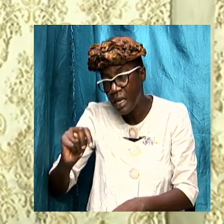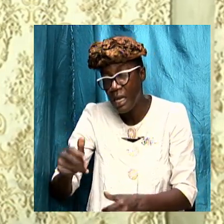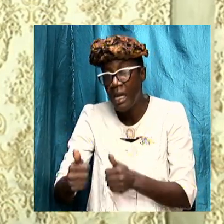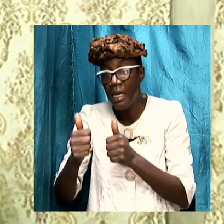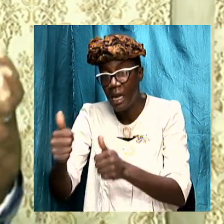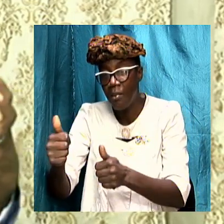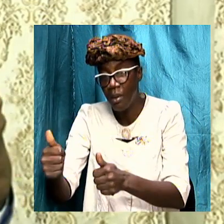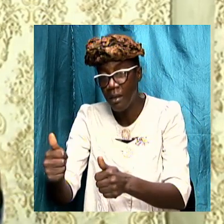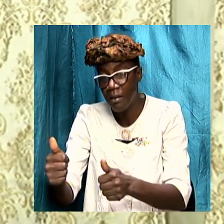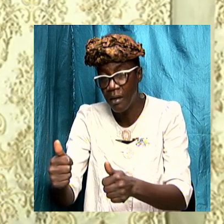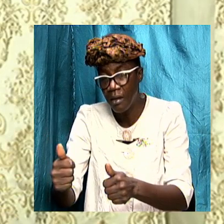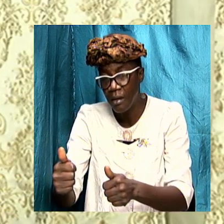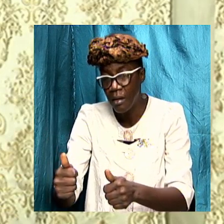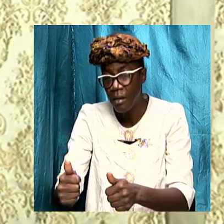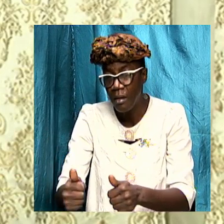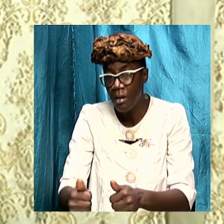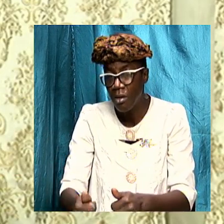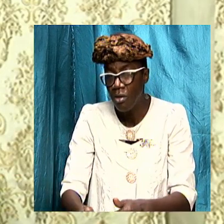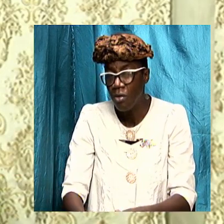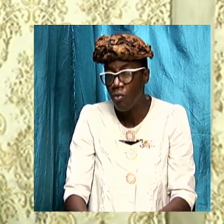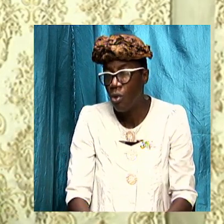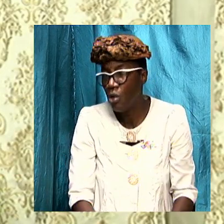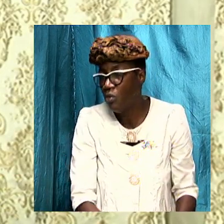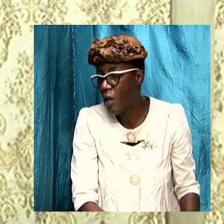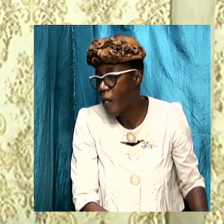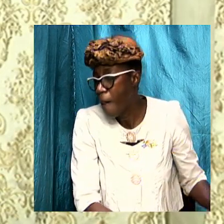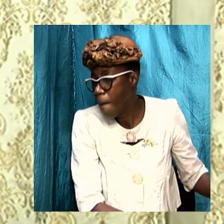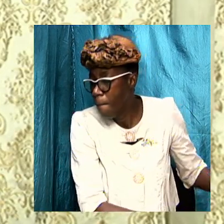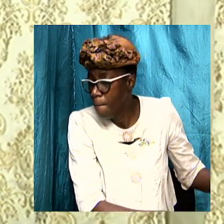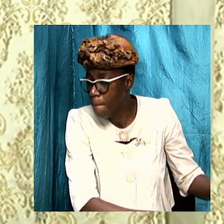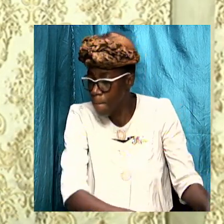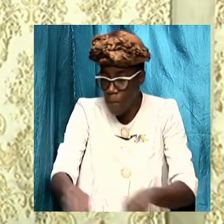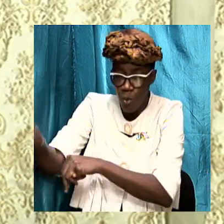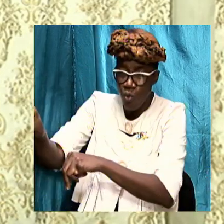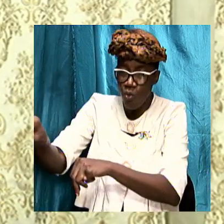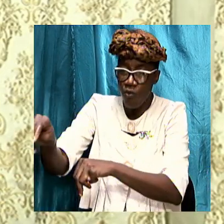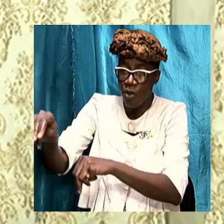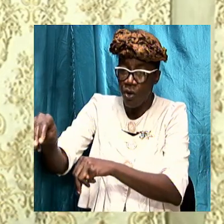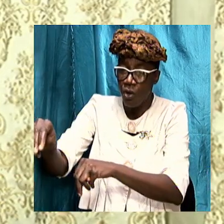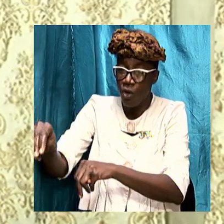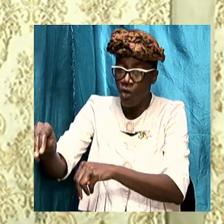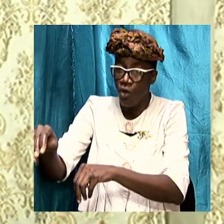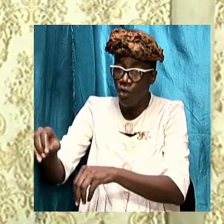was banished to an island where prisoners went